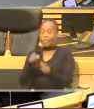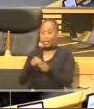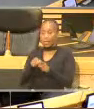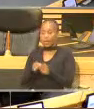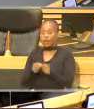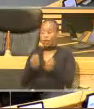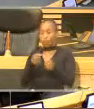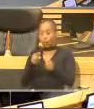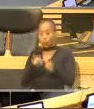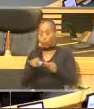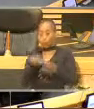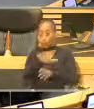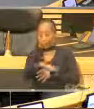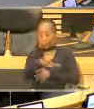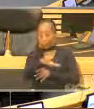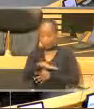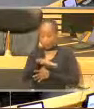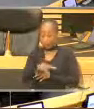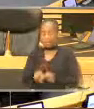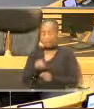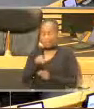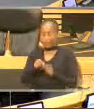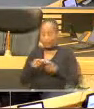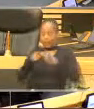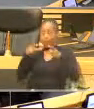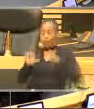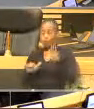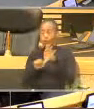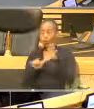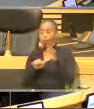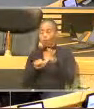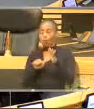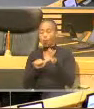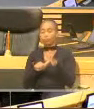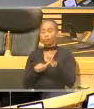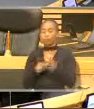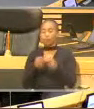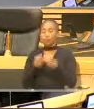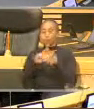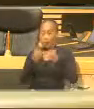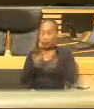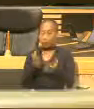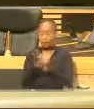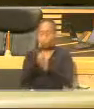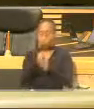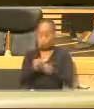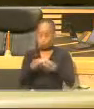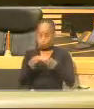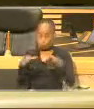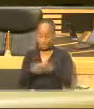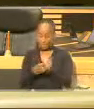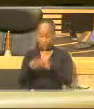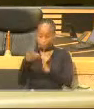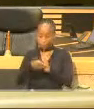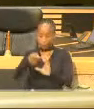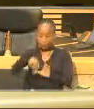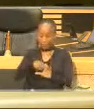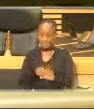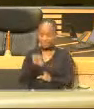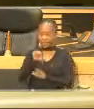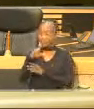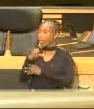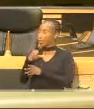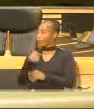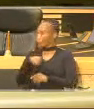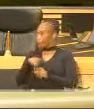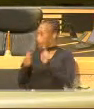Automotive Industry Center remains one of the top priorities of the department to ensure growth and development within this sector. I met